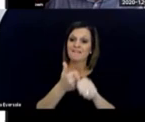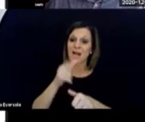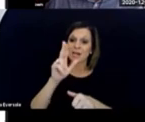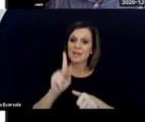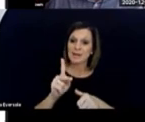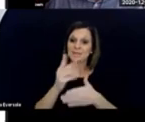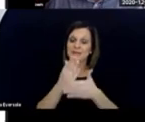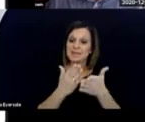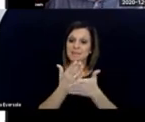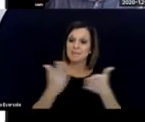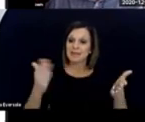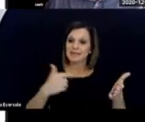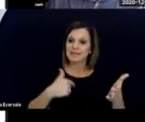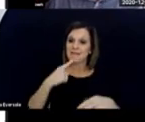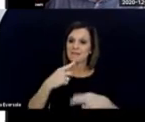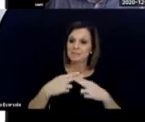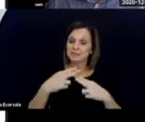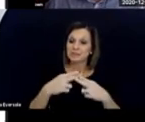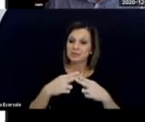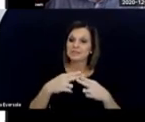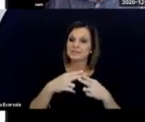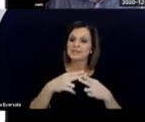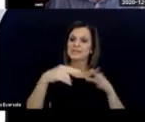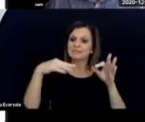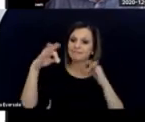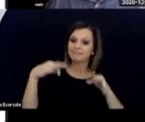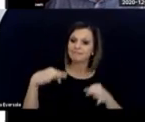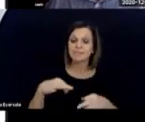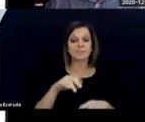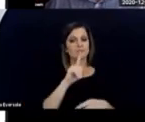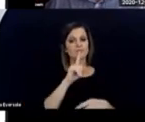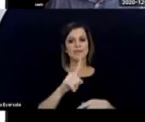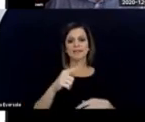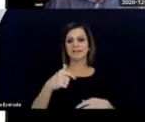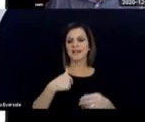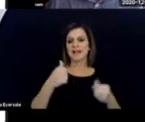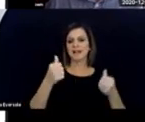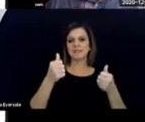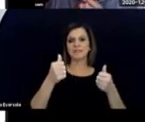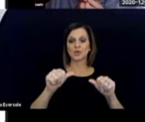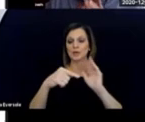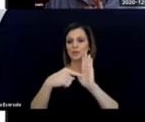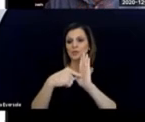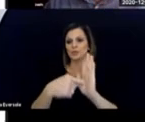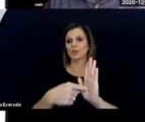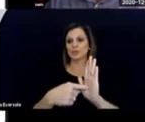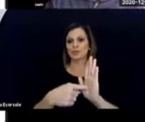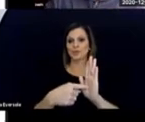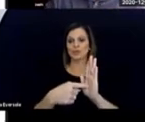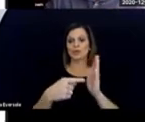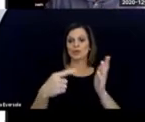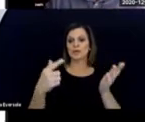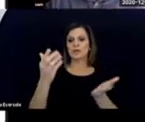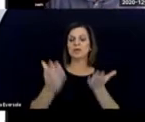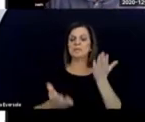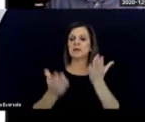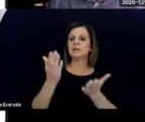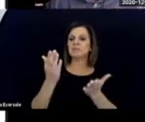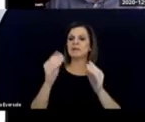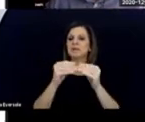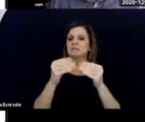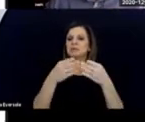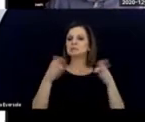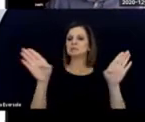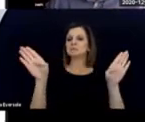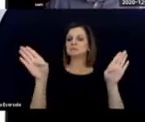things I've presented, because really, I'm just trying to show you perhaps a wider range of options